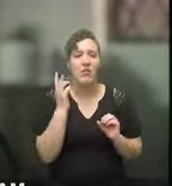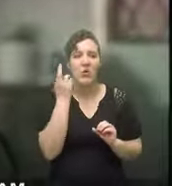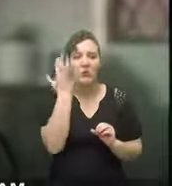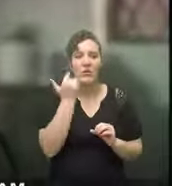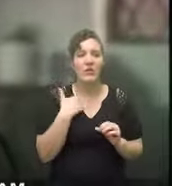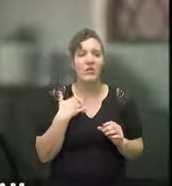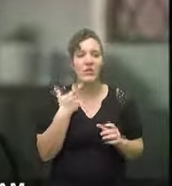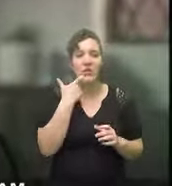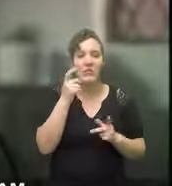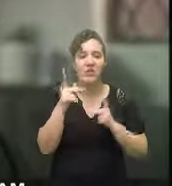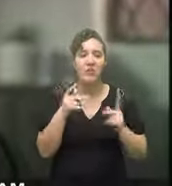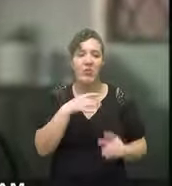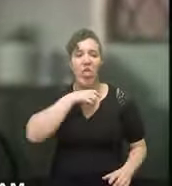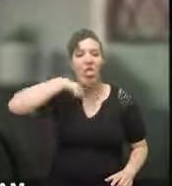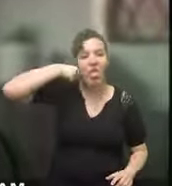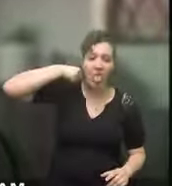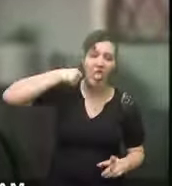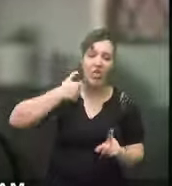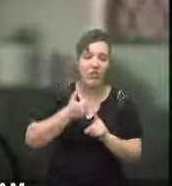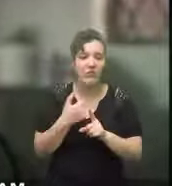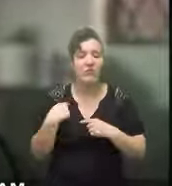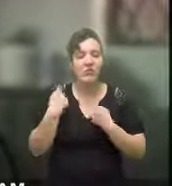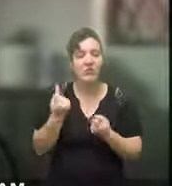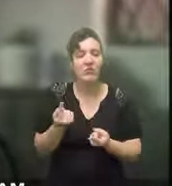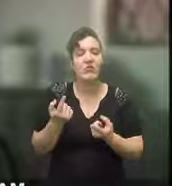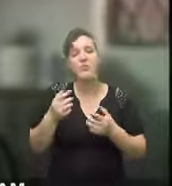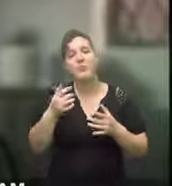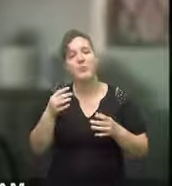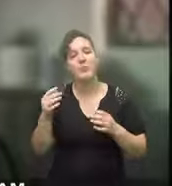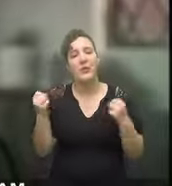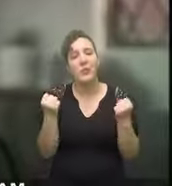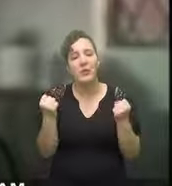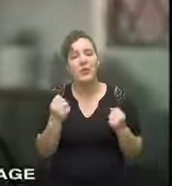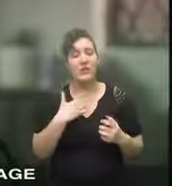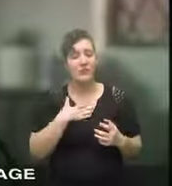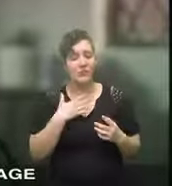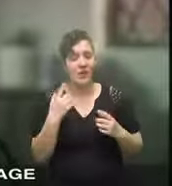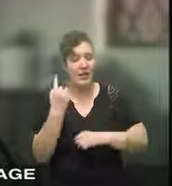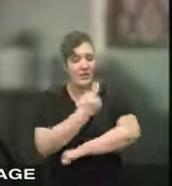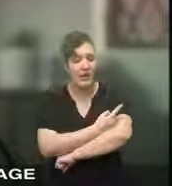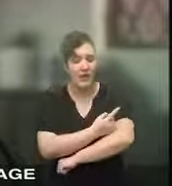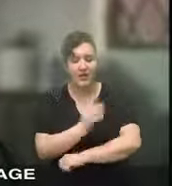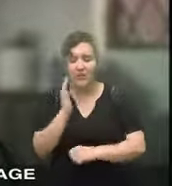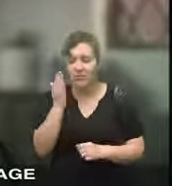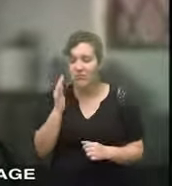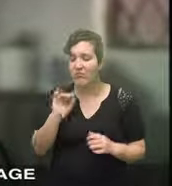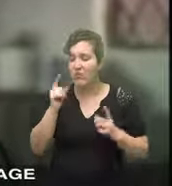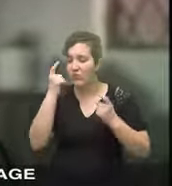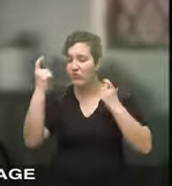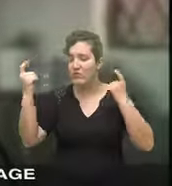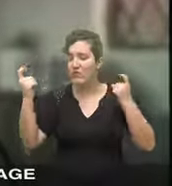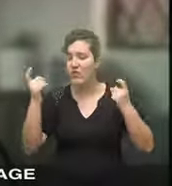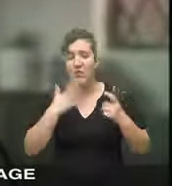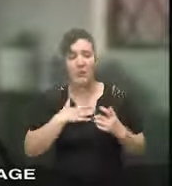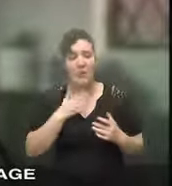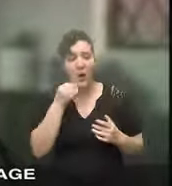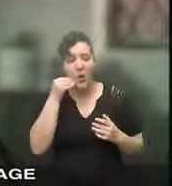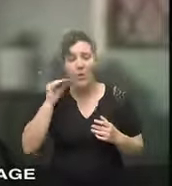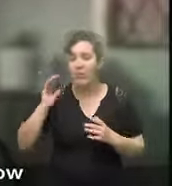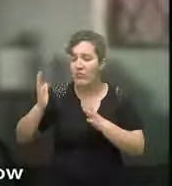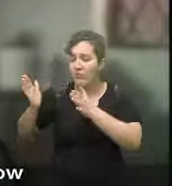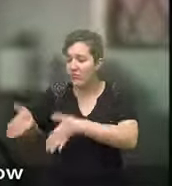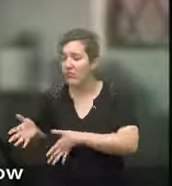I spend my days as in a dream thinking of the little cottage I left behind